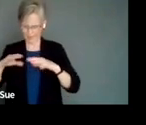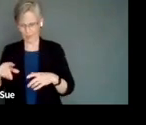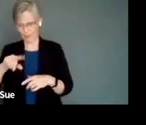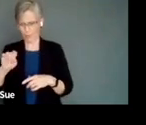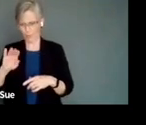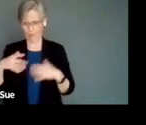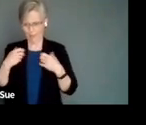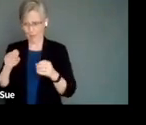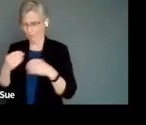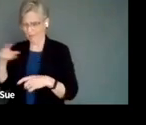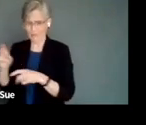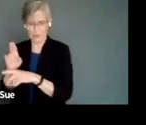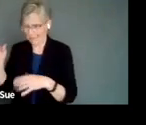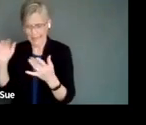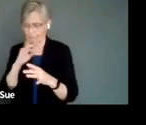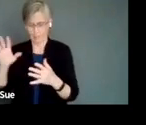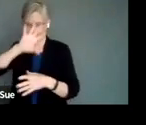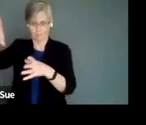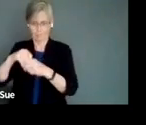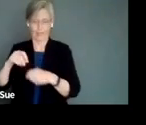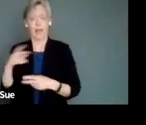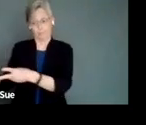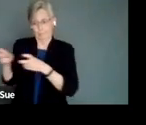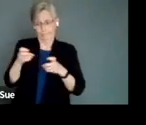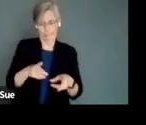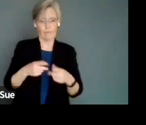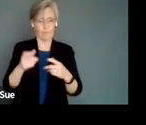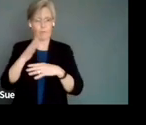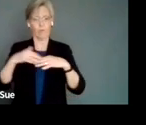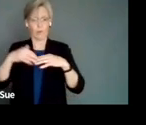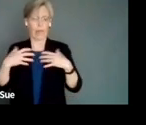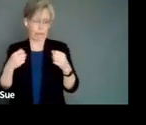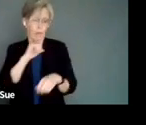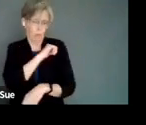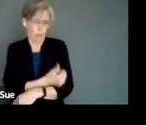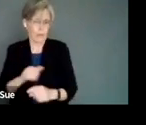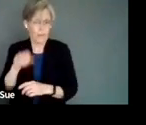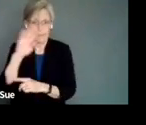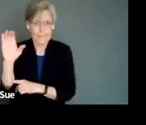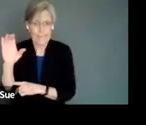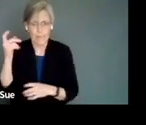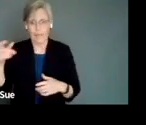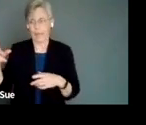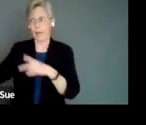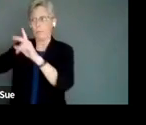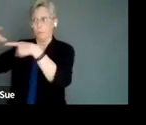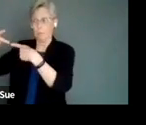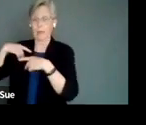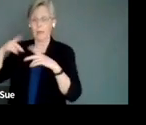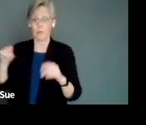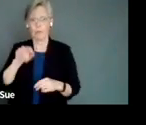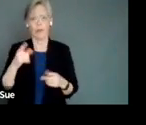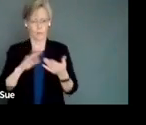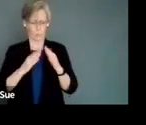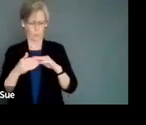Office, because it's so expansive. Anyway, so I took this one from the First Nations Health Authority in BC because I had permission to do so. This is a community